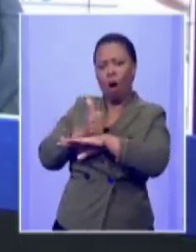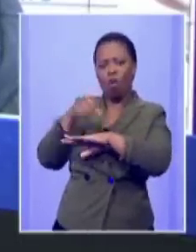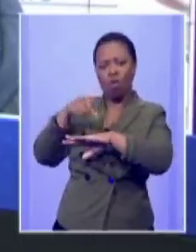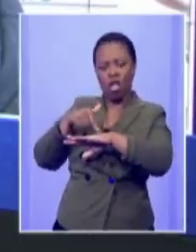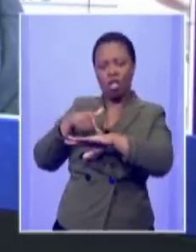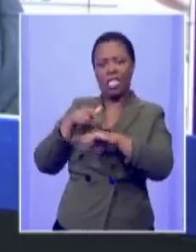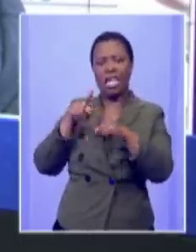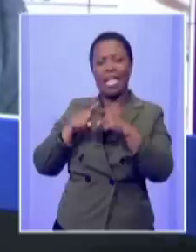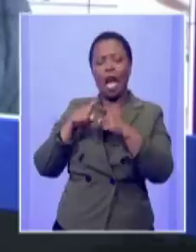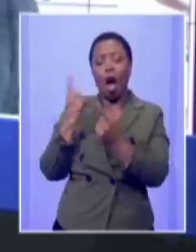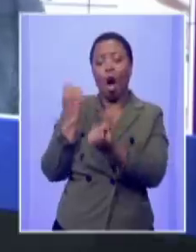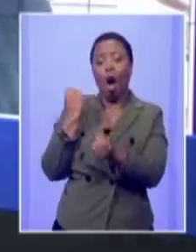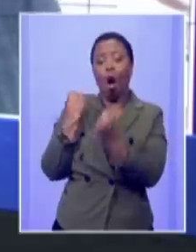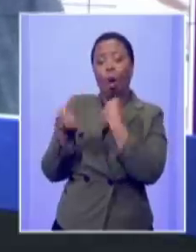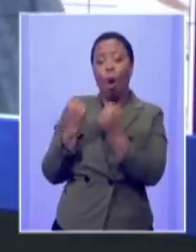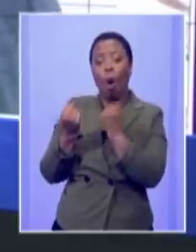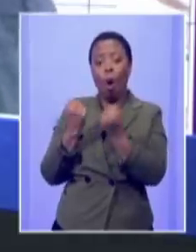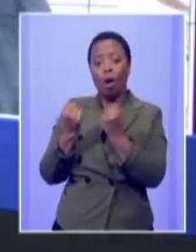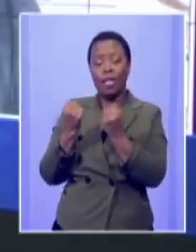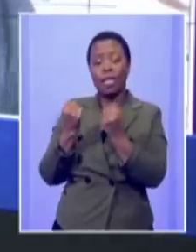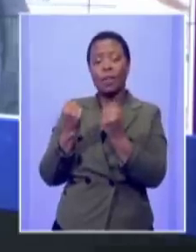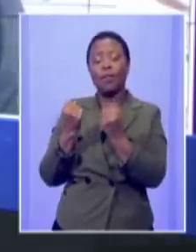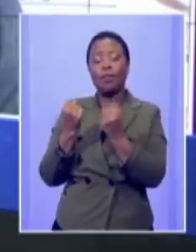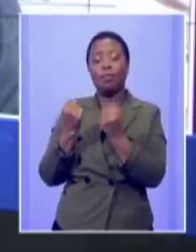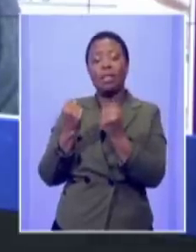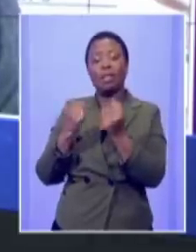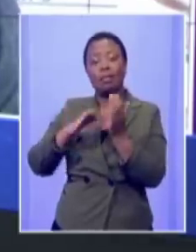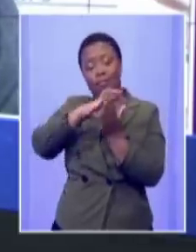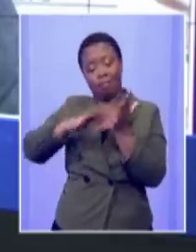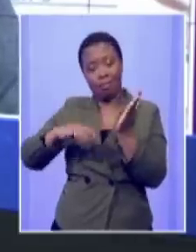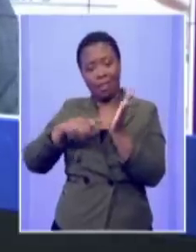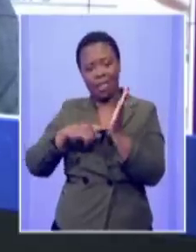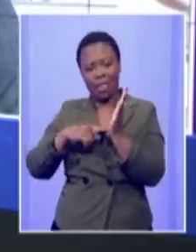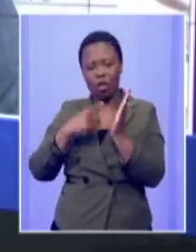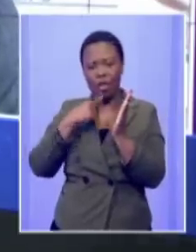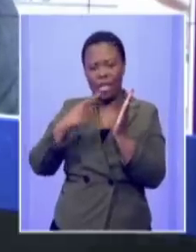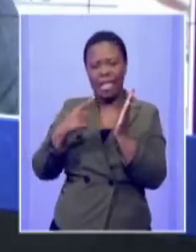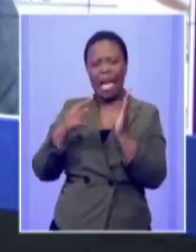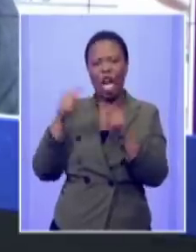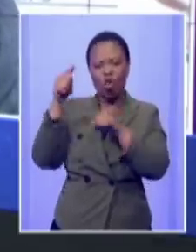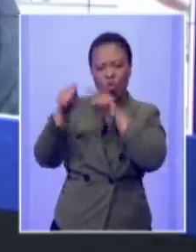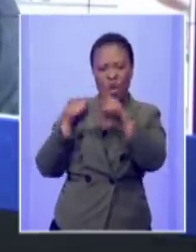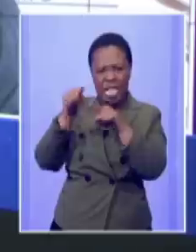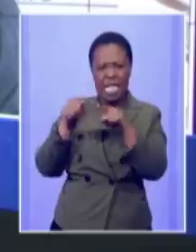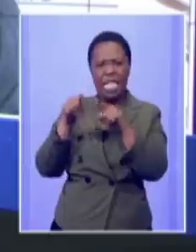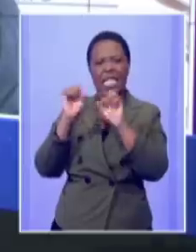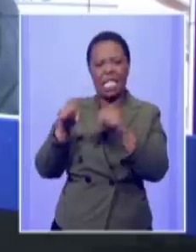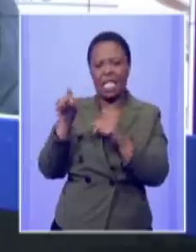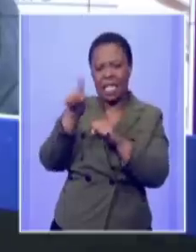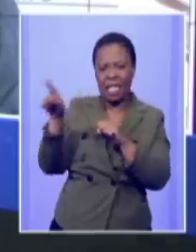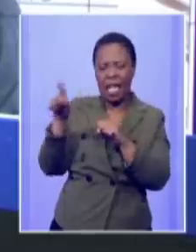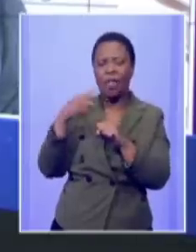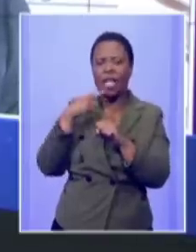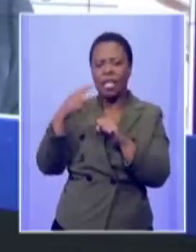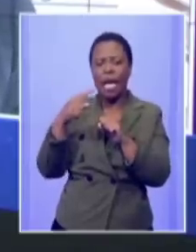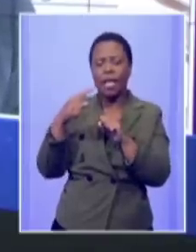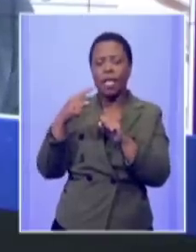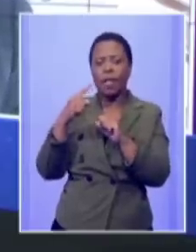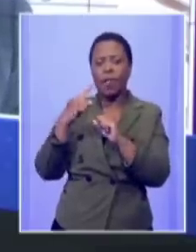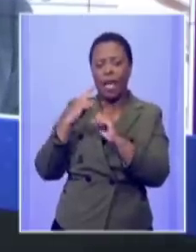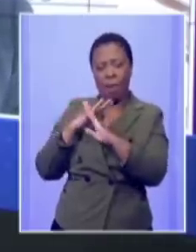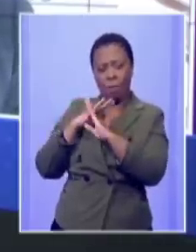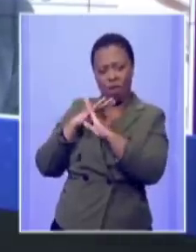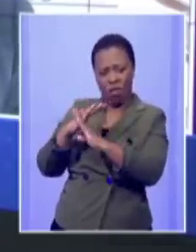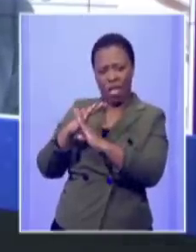court action uh calling them uh armchair critics and saying they are preventing a polycentric uh